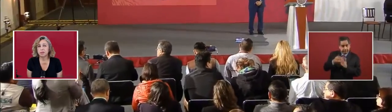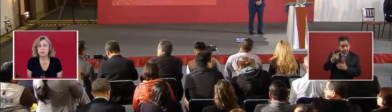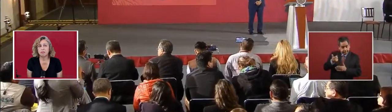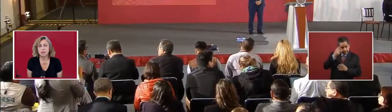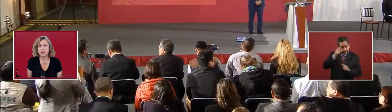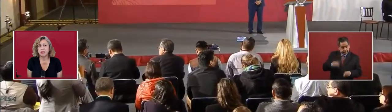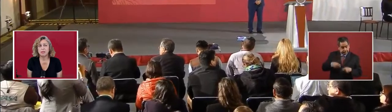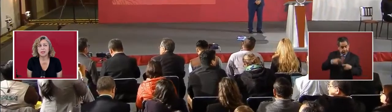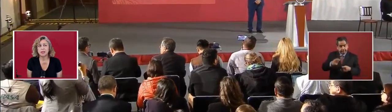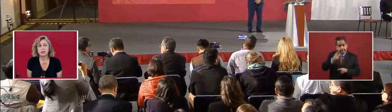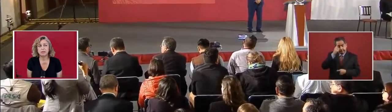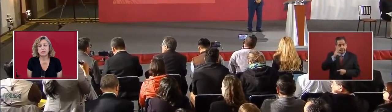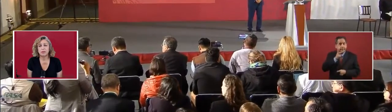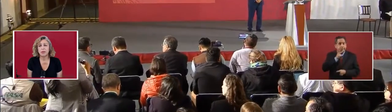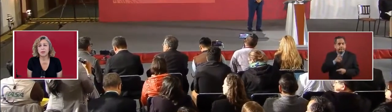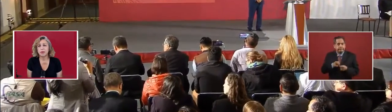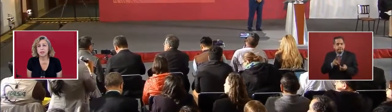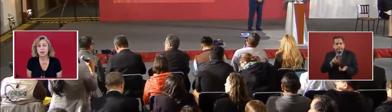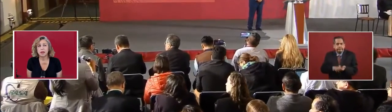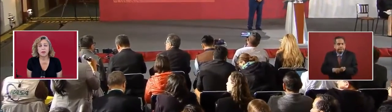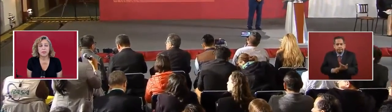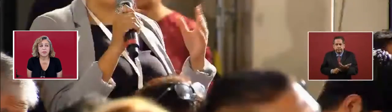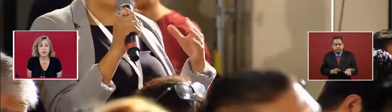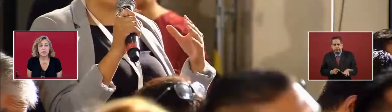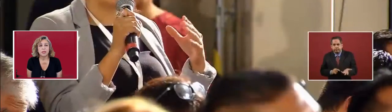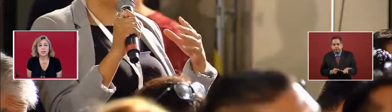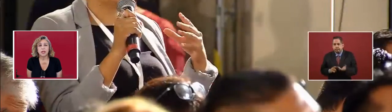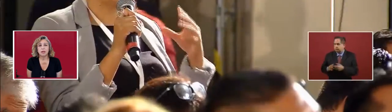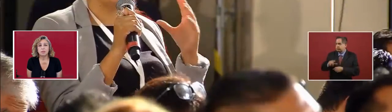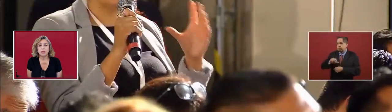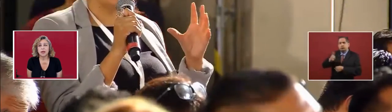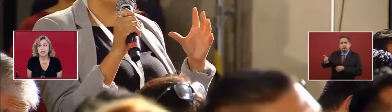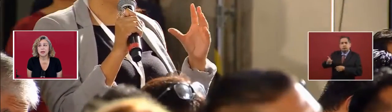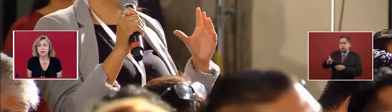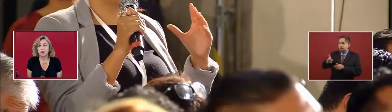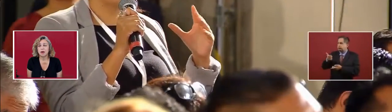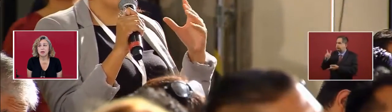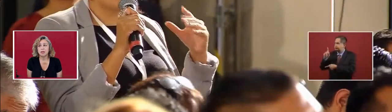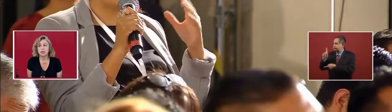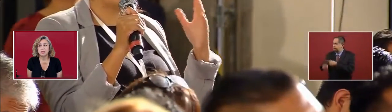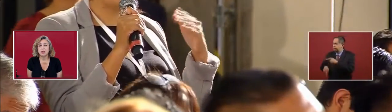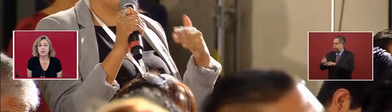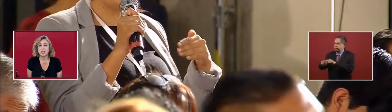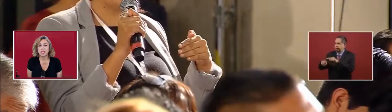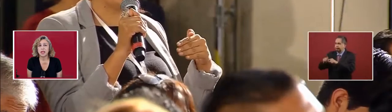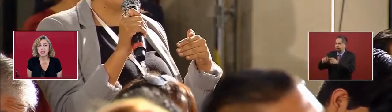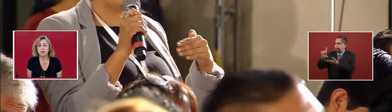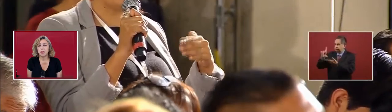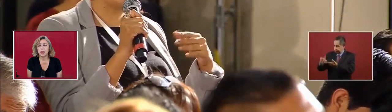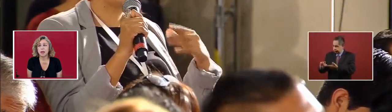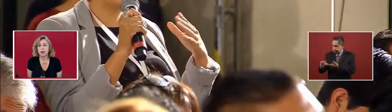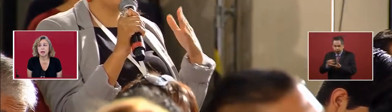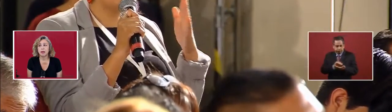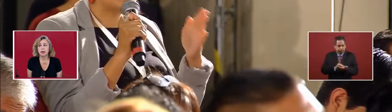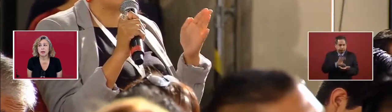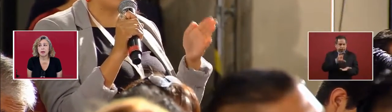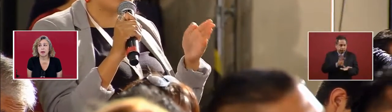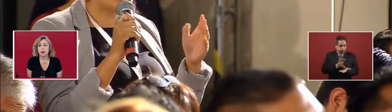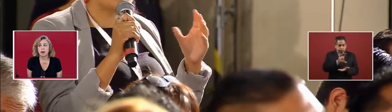million pesos for PEMEX. What does that imply? Are they taking away?